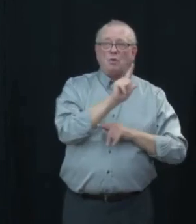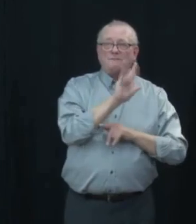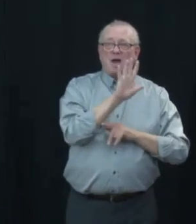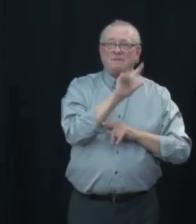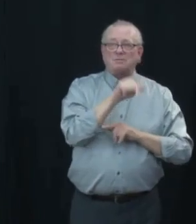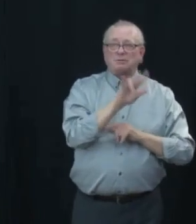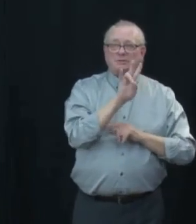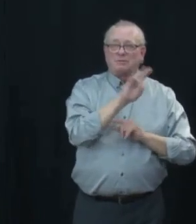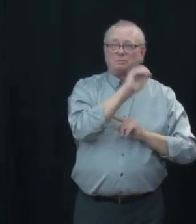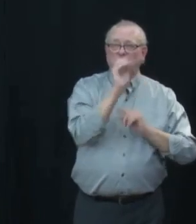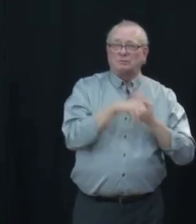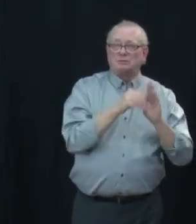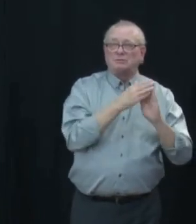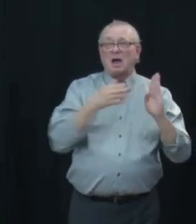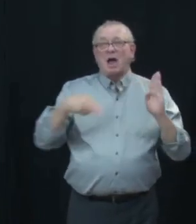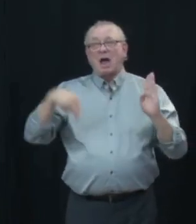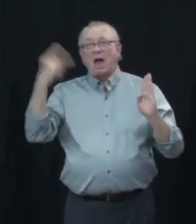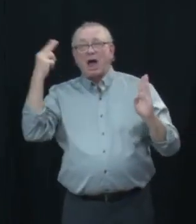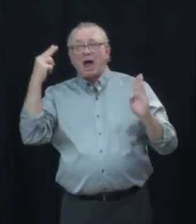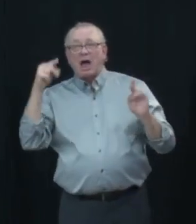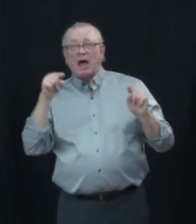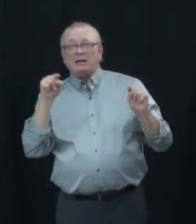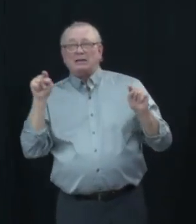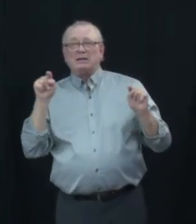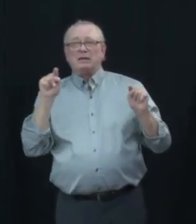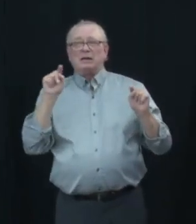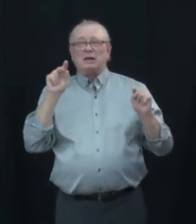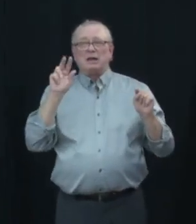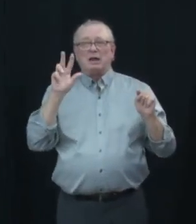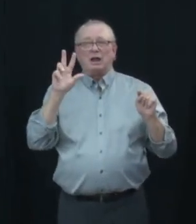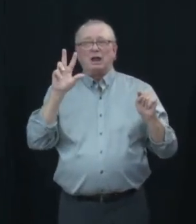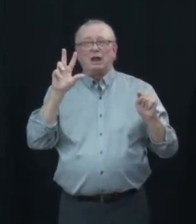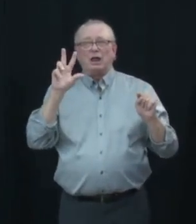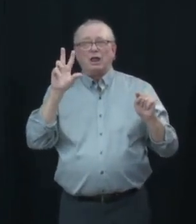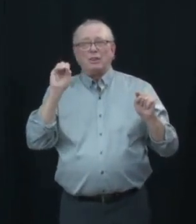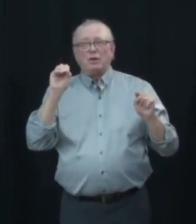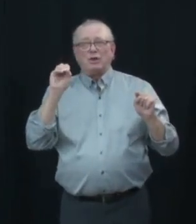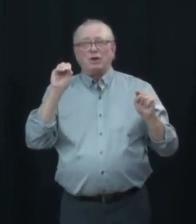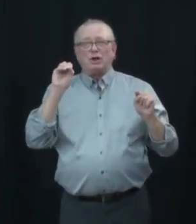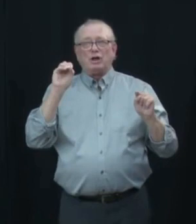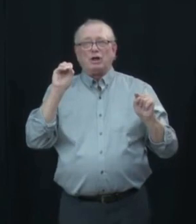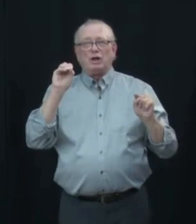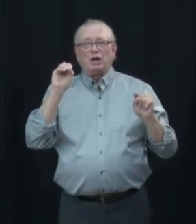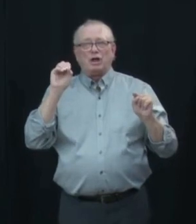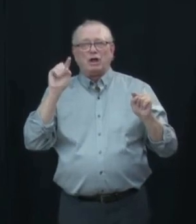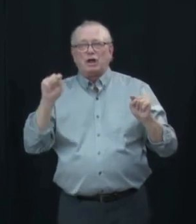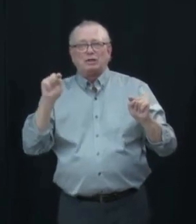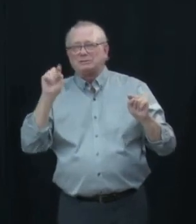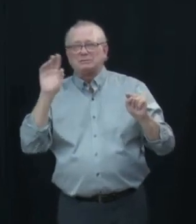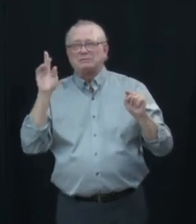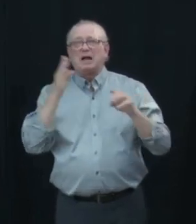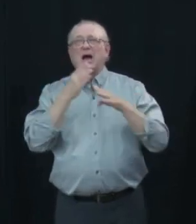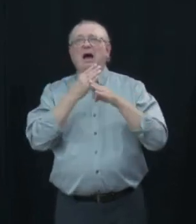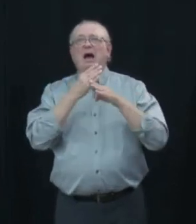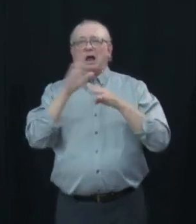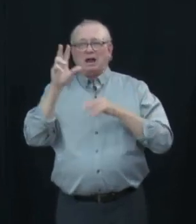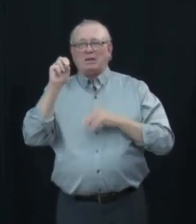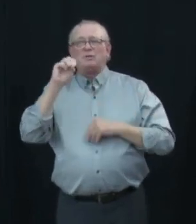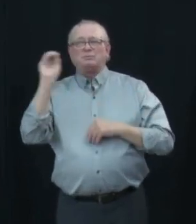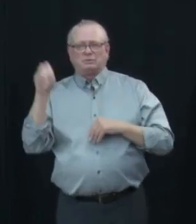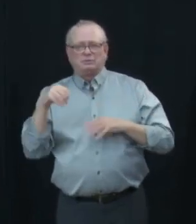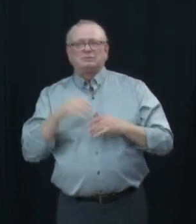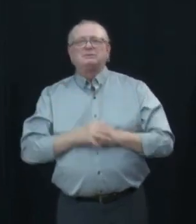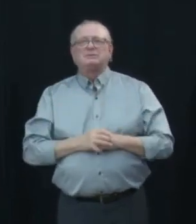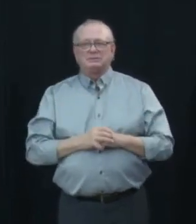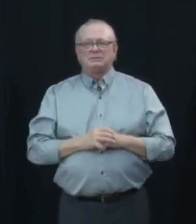as the minister mentioned hospitalizations have increased slightly currently there are 1220 people